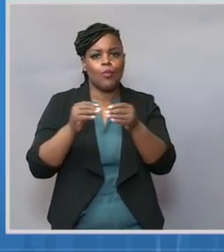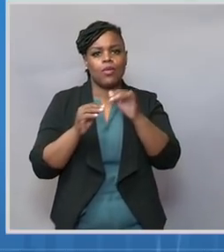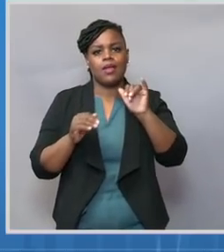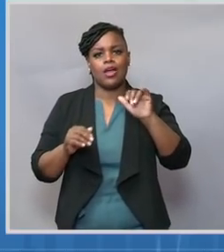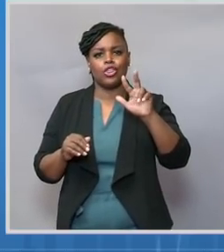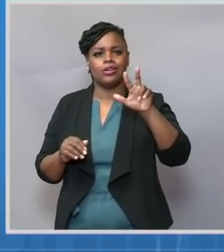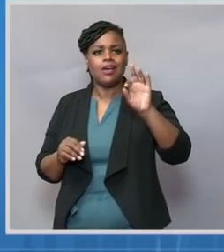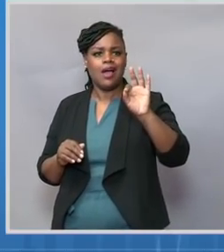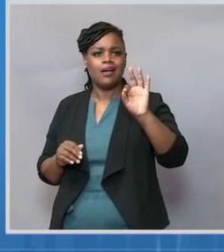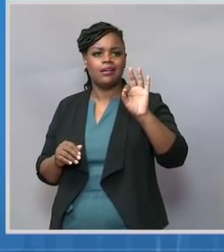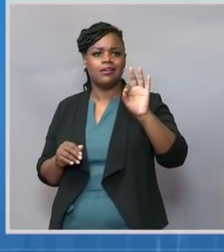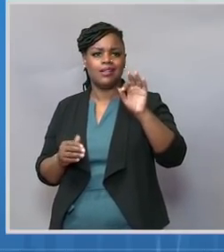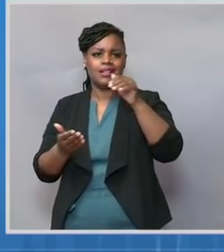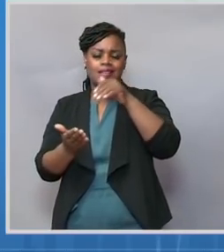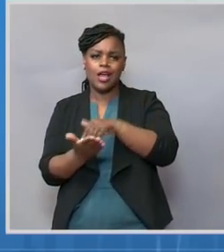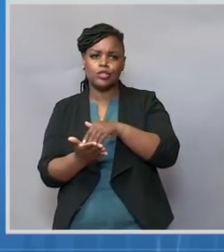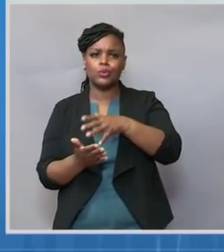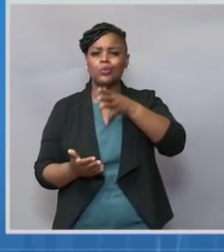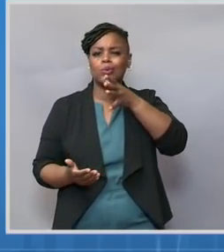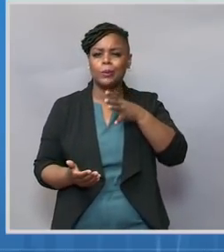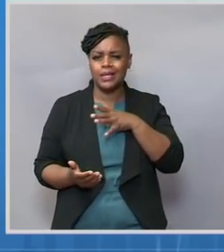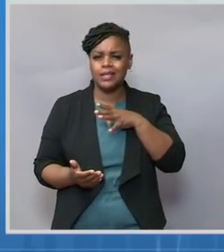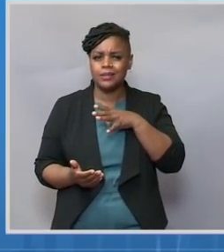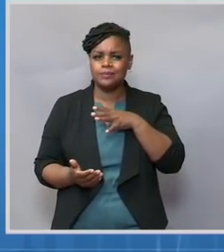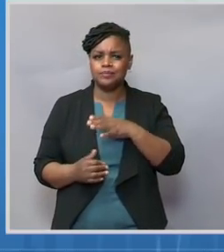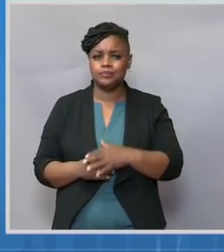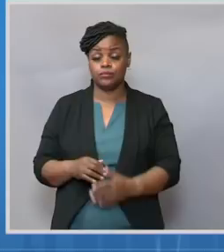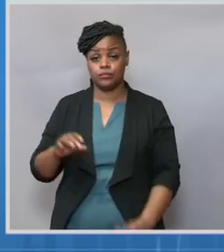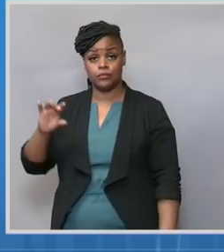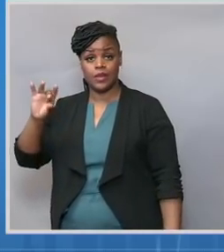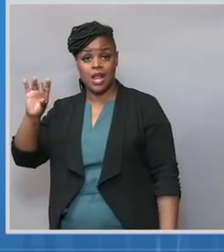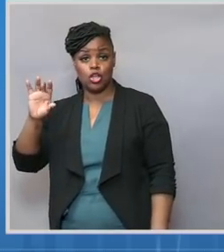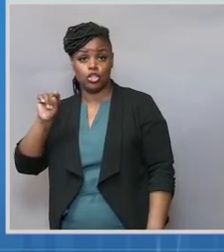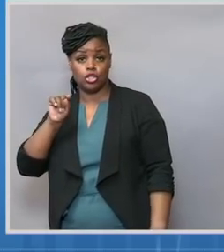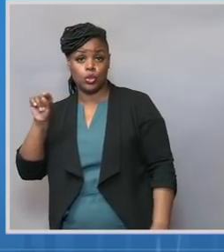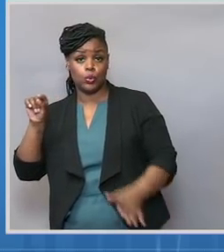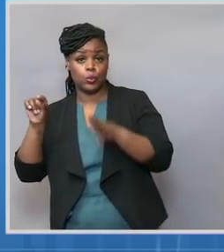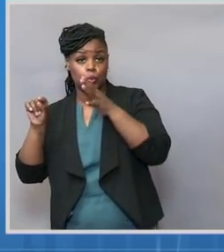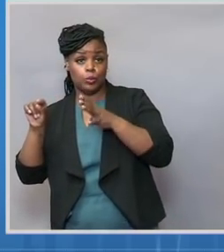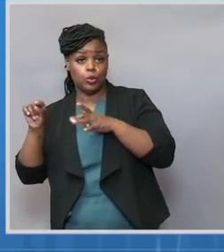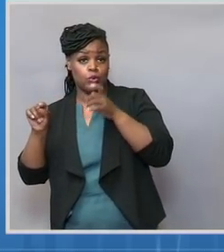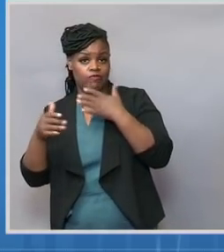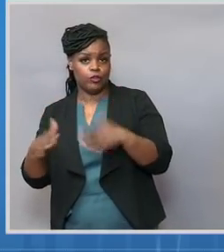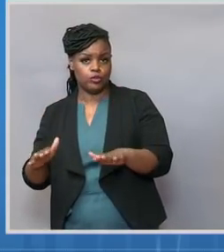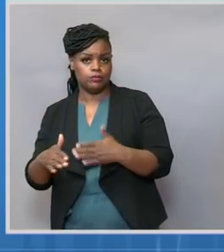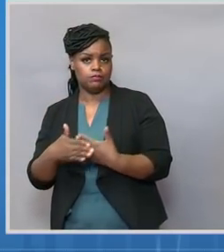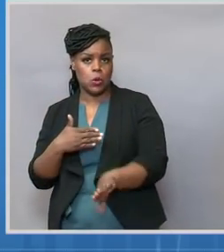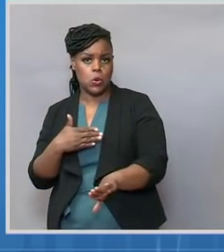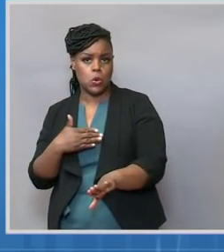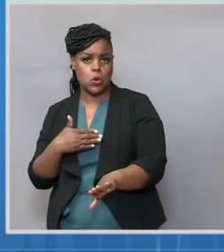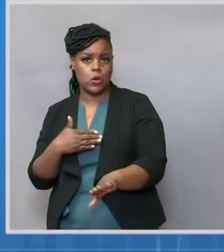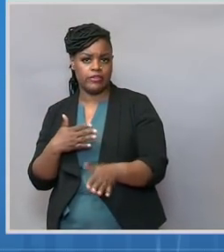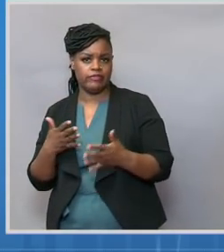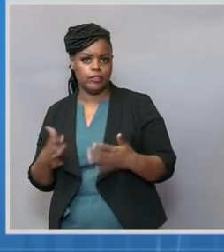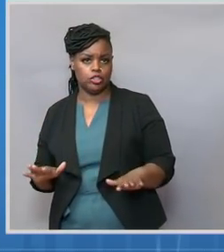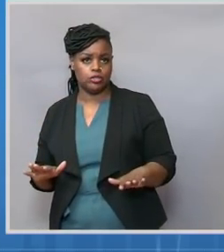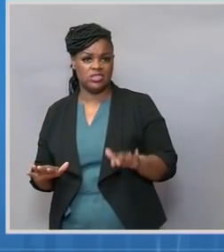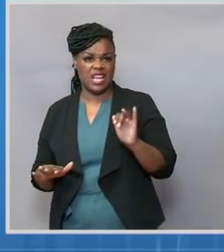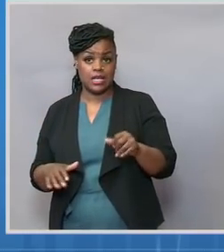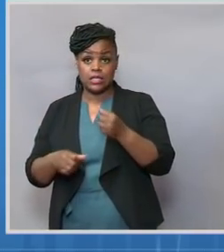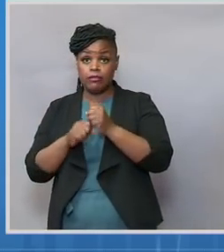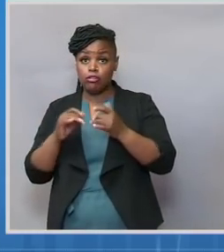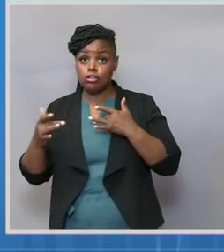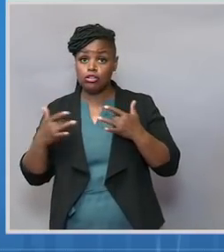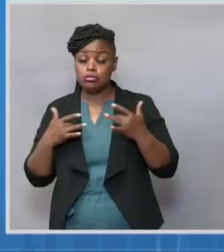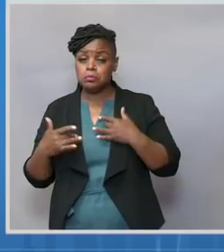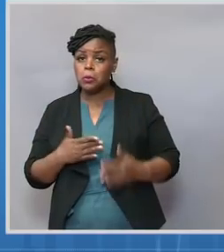over 800 of whom have completed their pregnancies. Importantly, no safety concerns were observed for